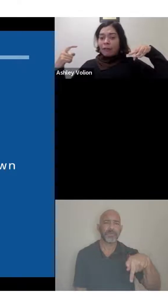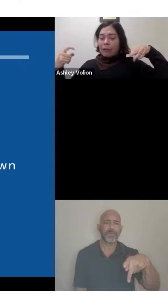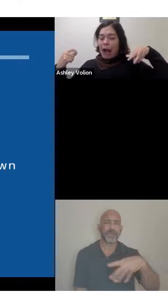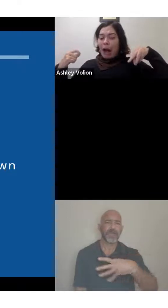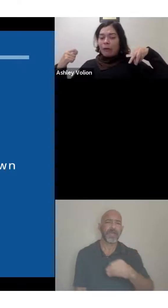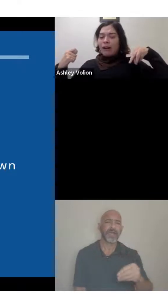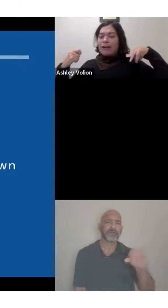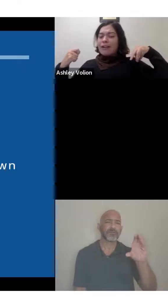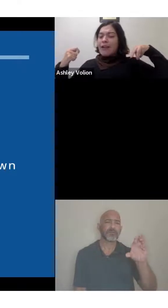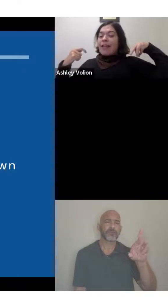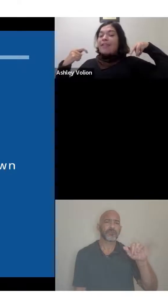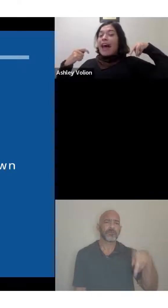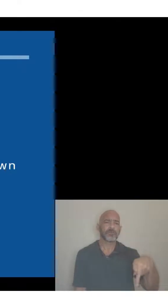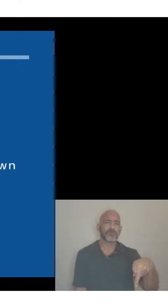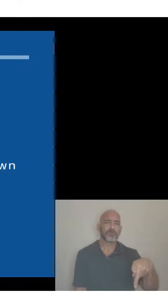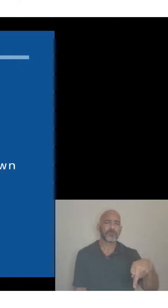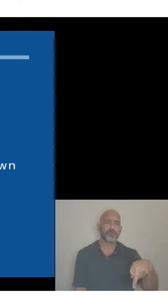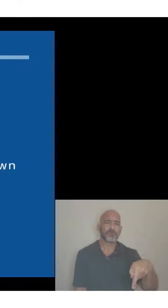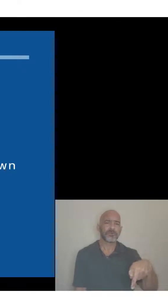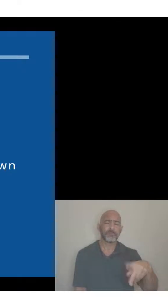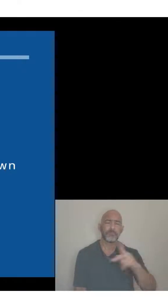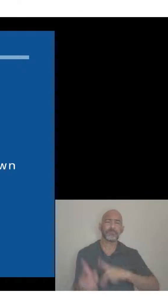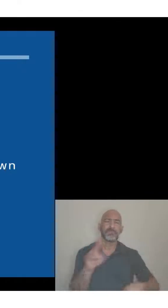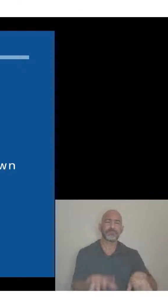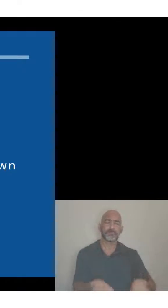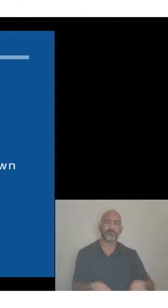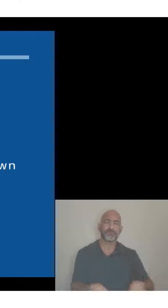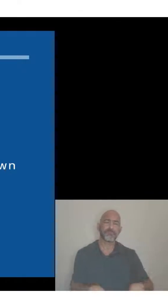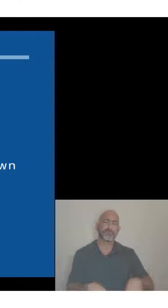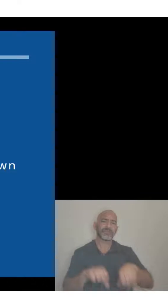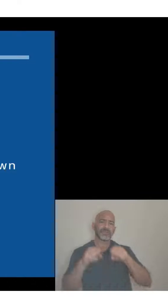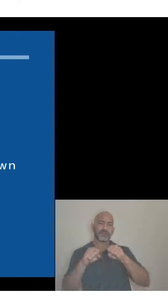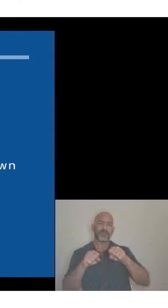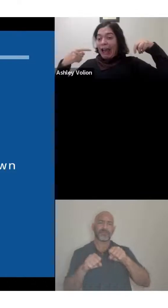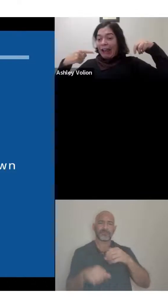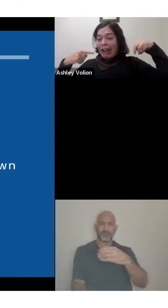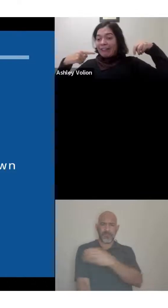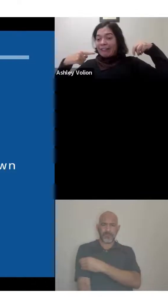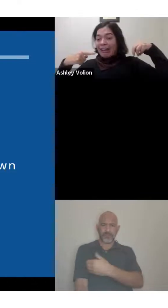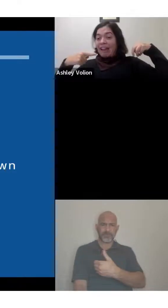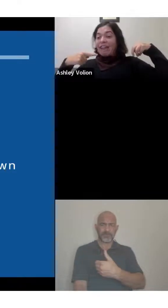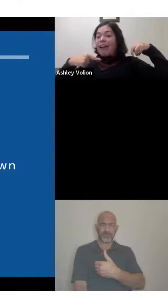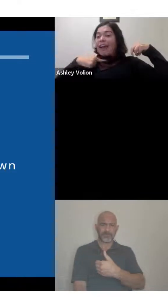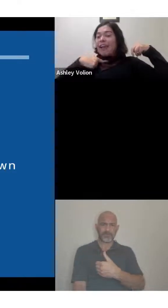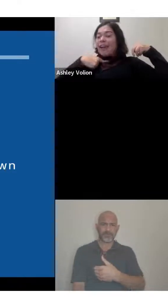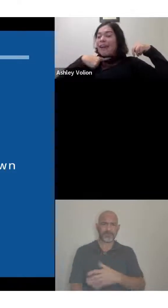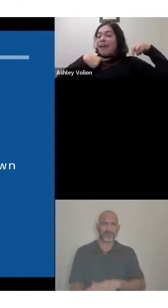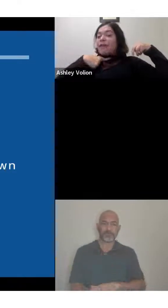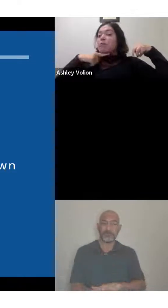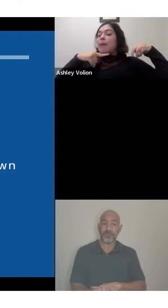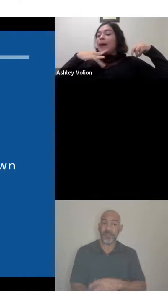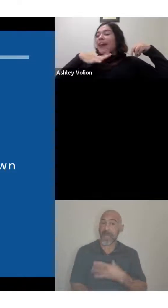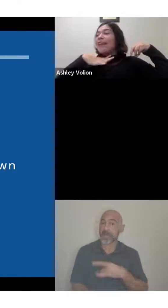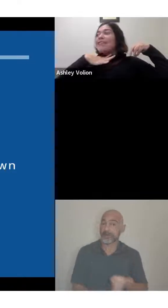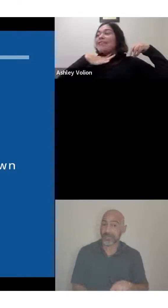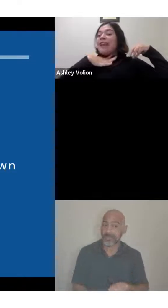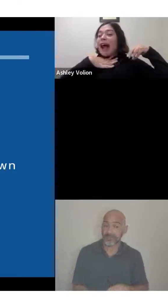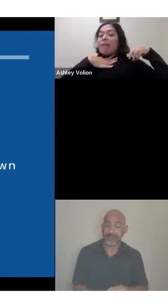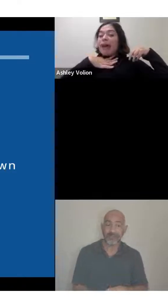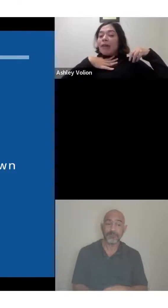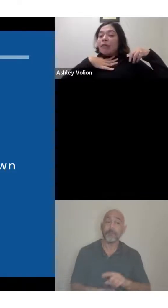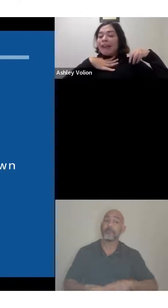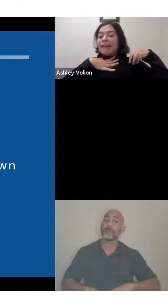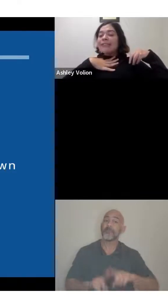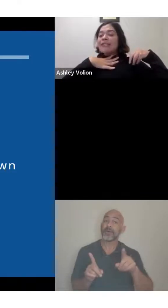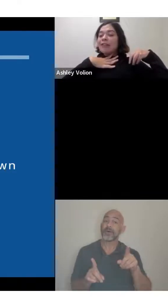for power that I cannot get with, that I do not like. But it's